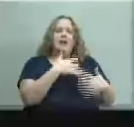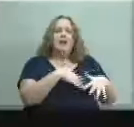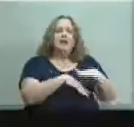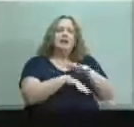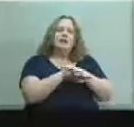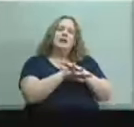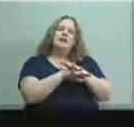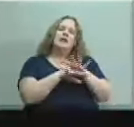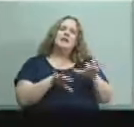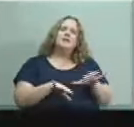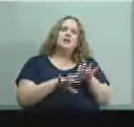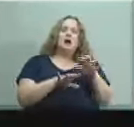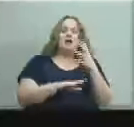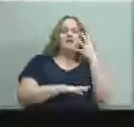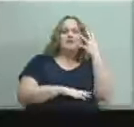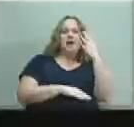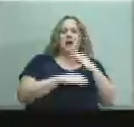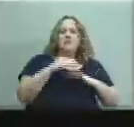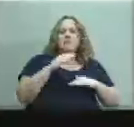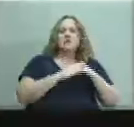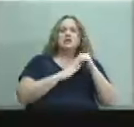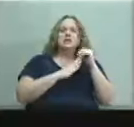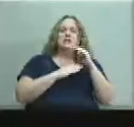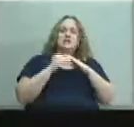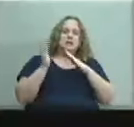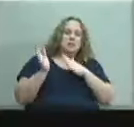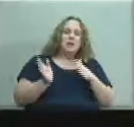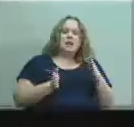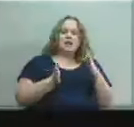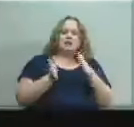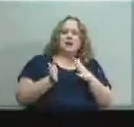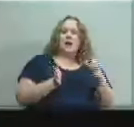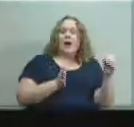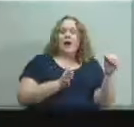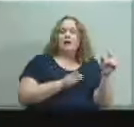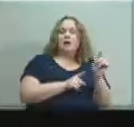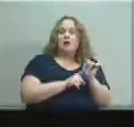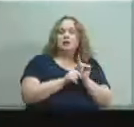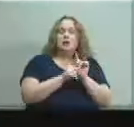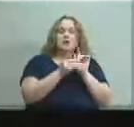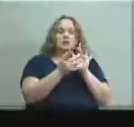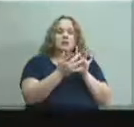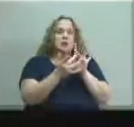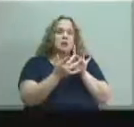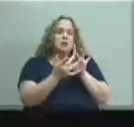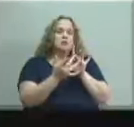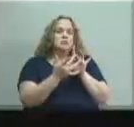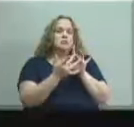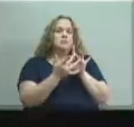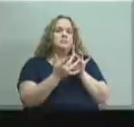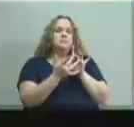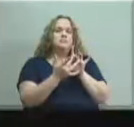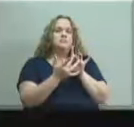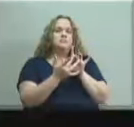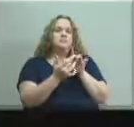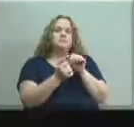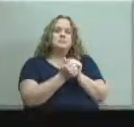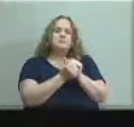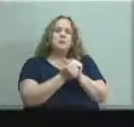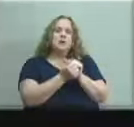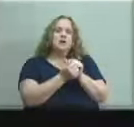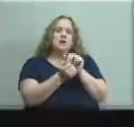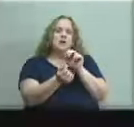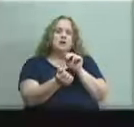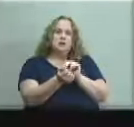done mock-ups of five buildings now we've they've also been in contact with a with a nursery